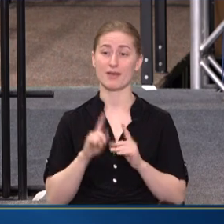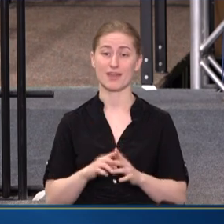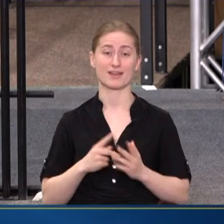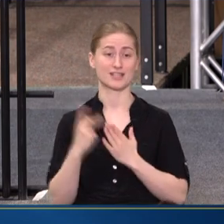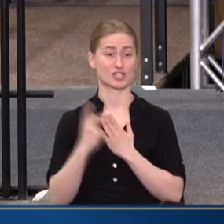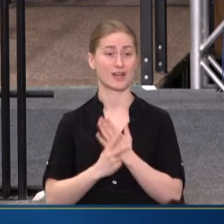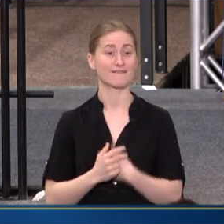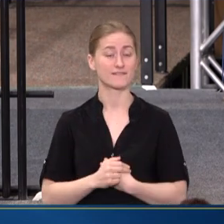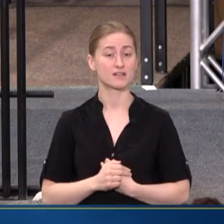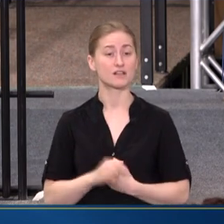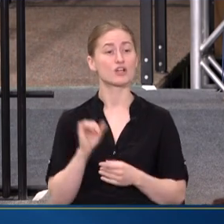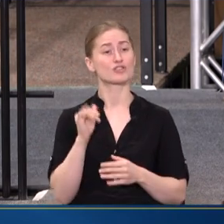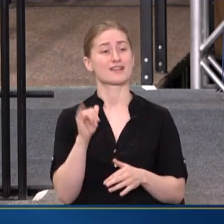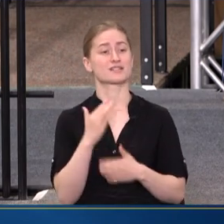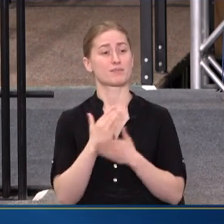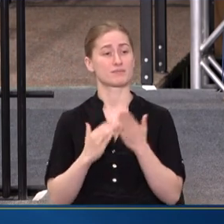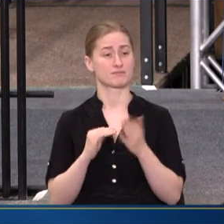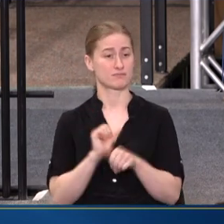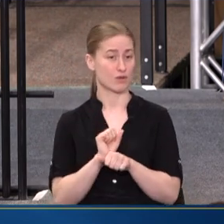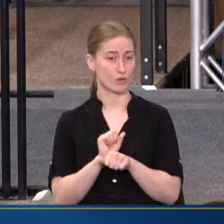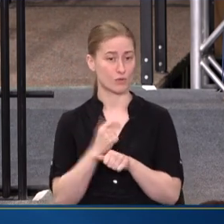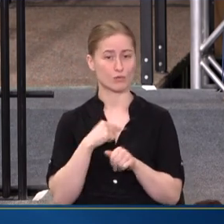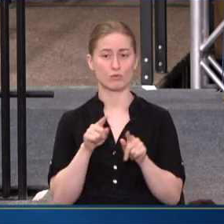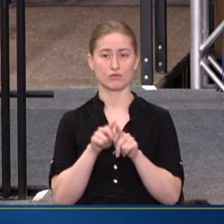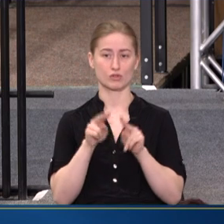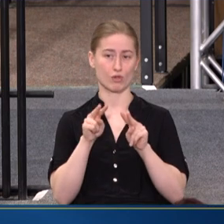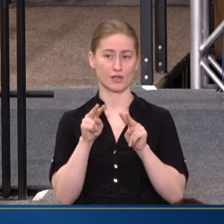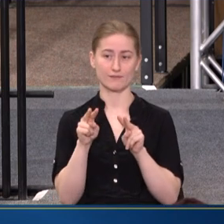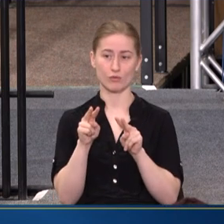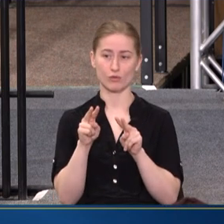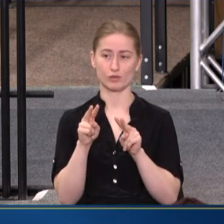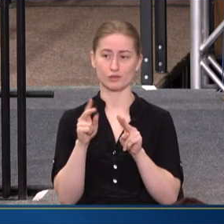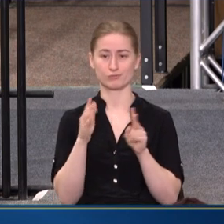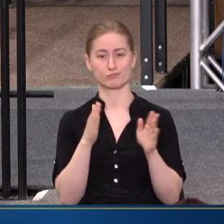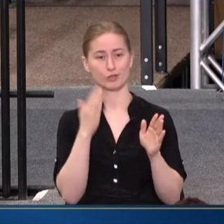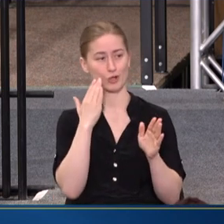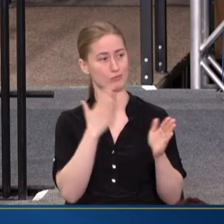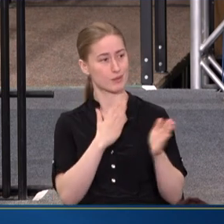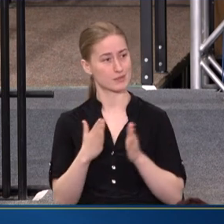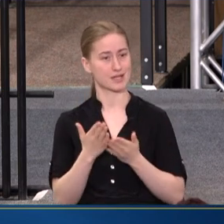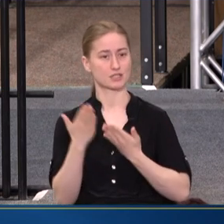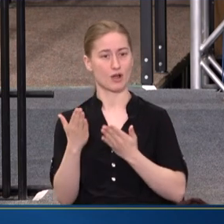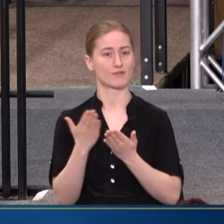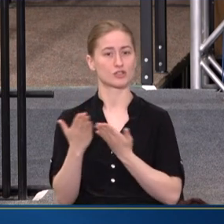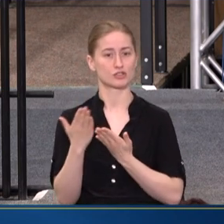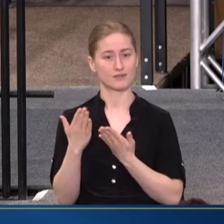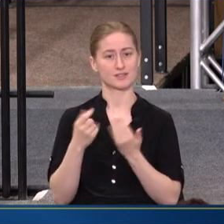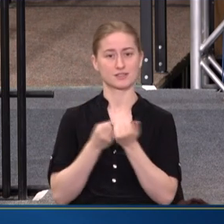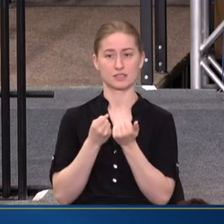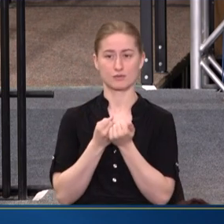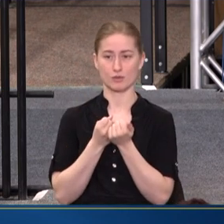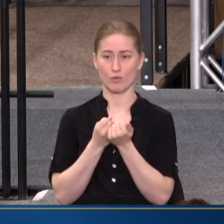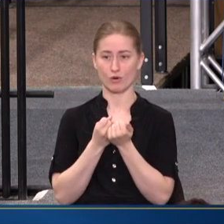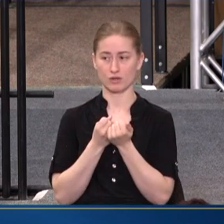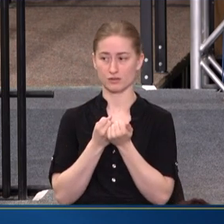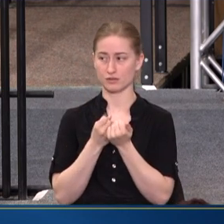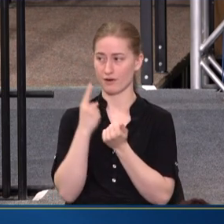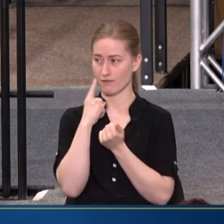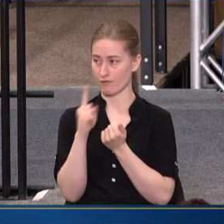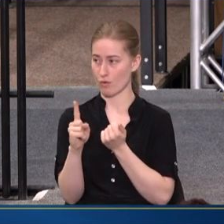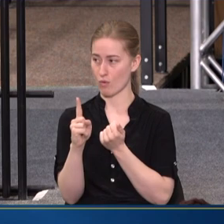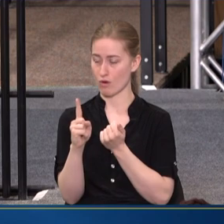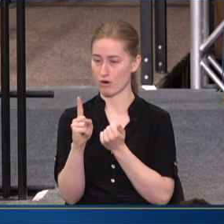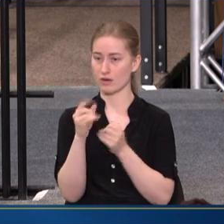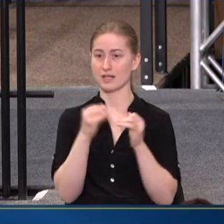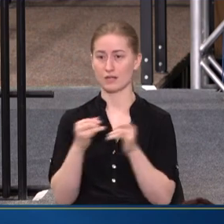AND SO THAT'S JUST SOME OF THE WORK. YOU KNOW, WE'RE ALSO LOOKING FORWARD, YOU KNOW, PLANNING TO OFFER SERVICES AND SUPPORTS FOR